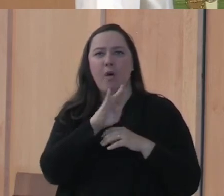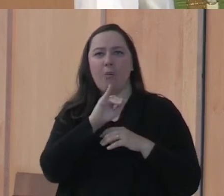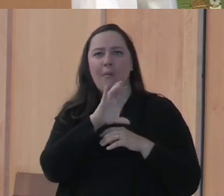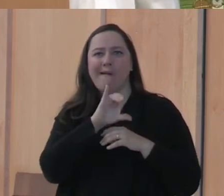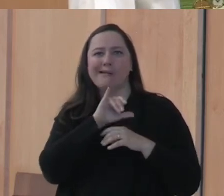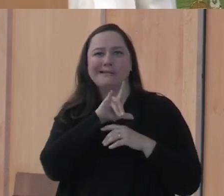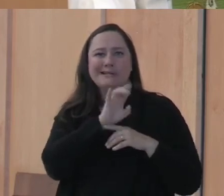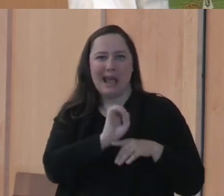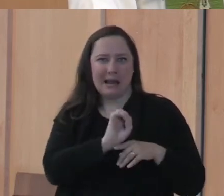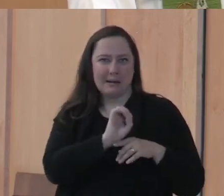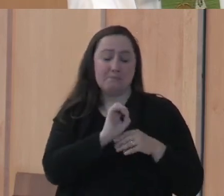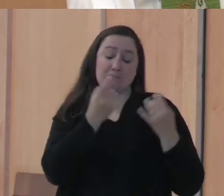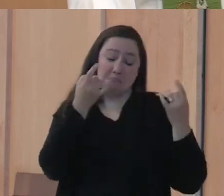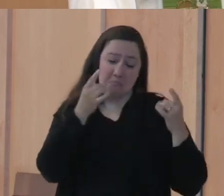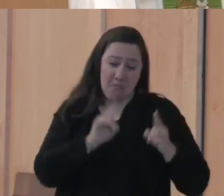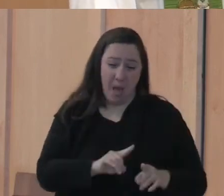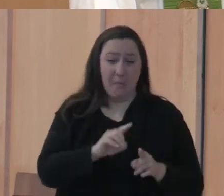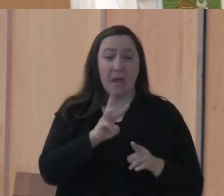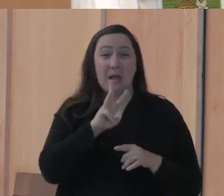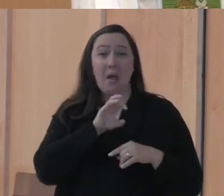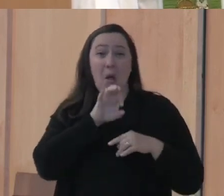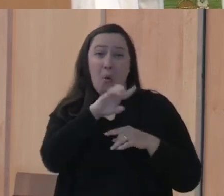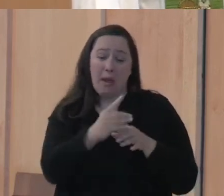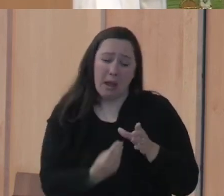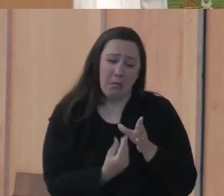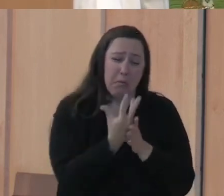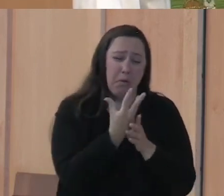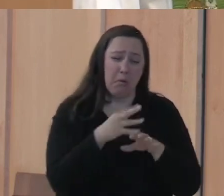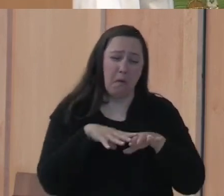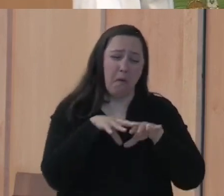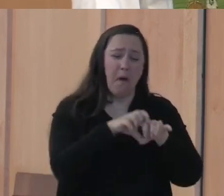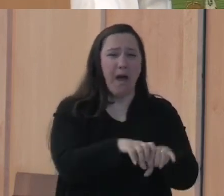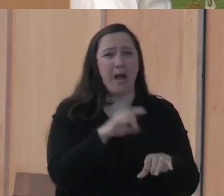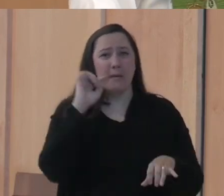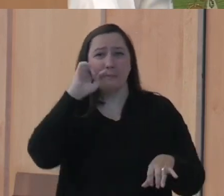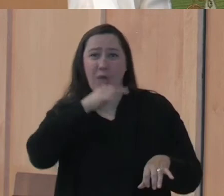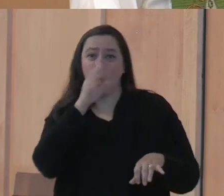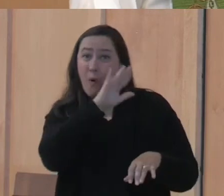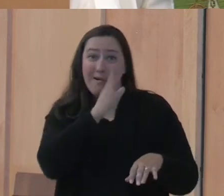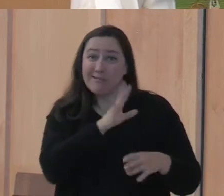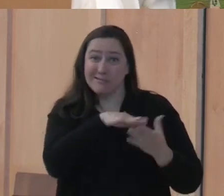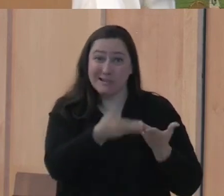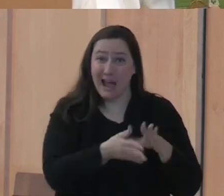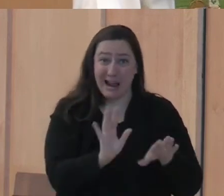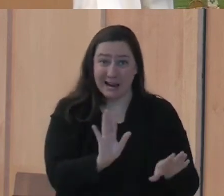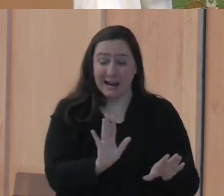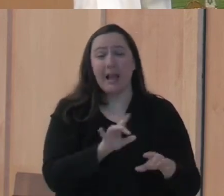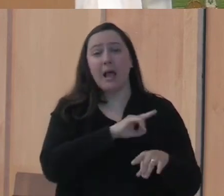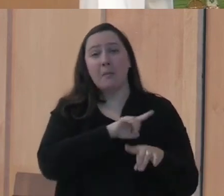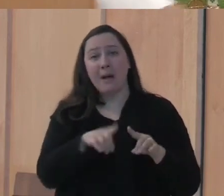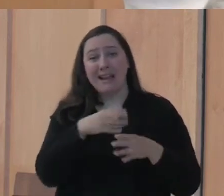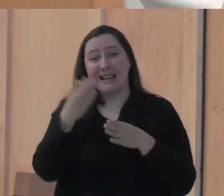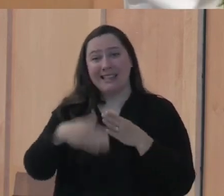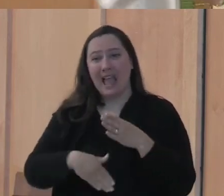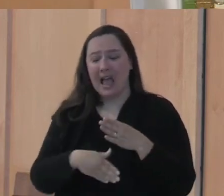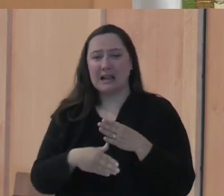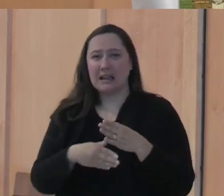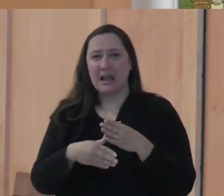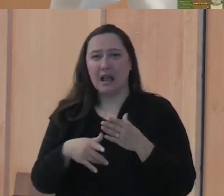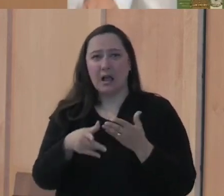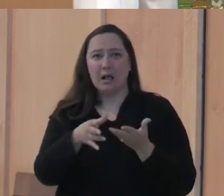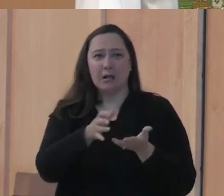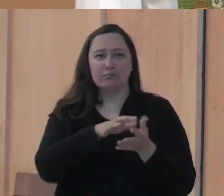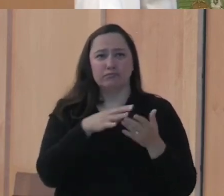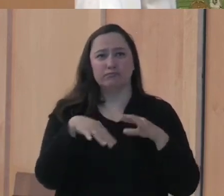And wouldn't you know, the weeds took over to such an extent, the corn never died there. But in the end, they just mowed the field